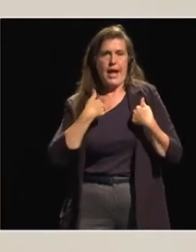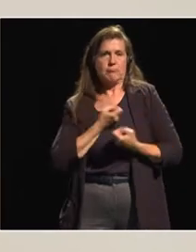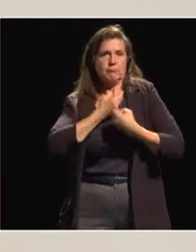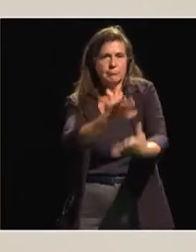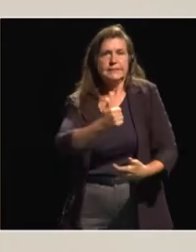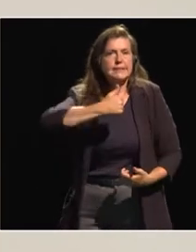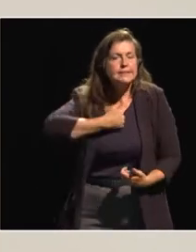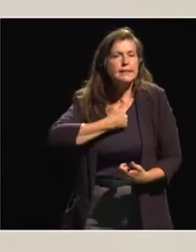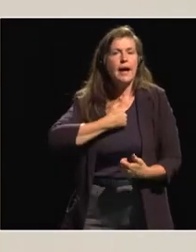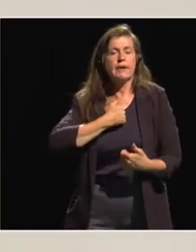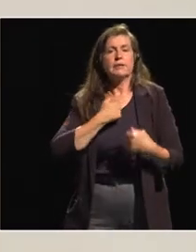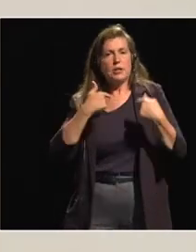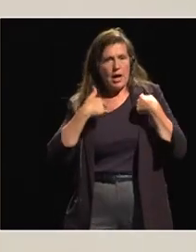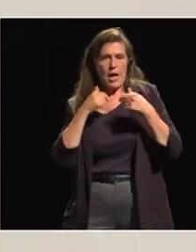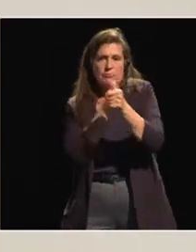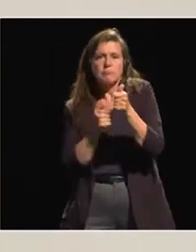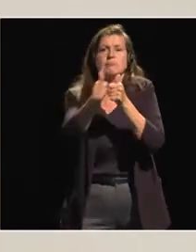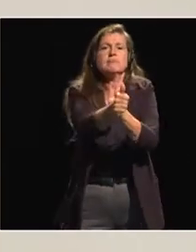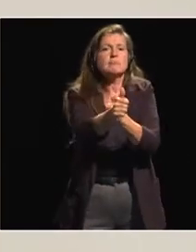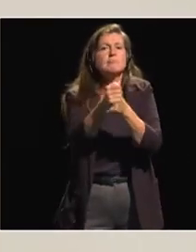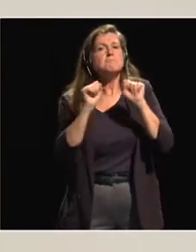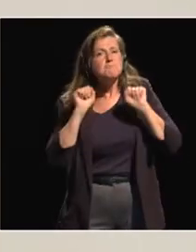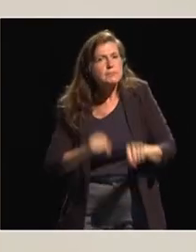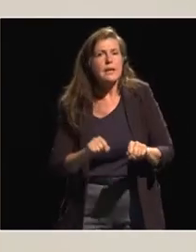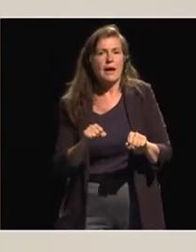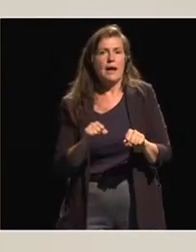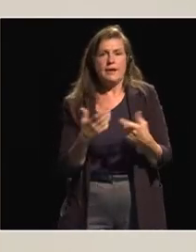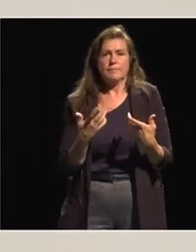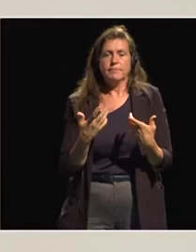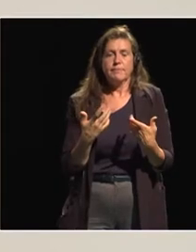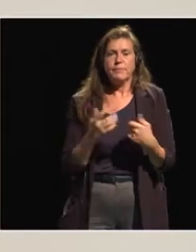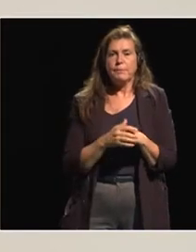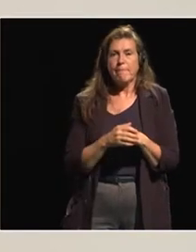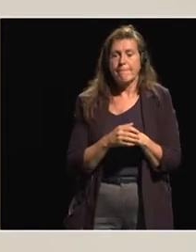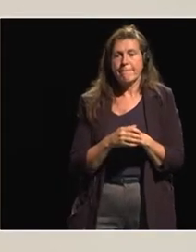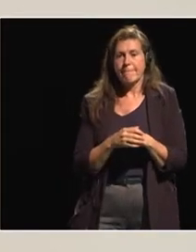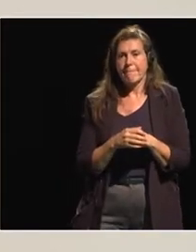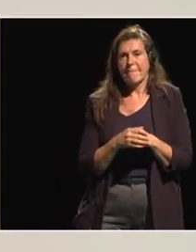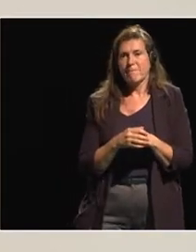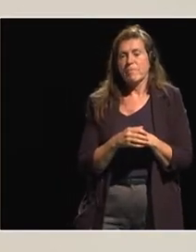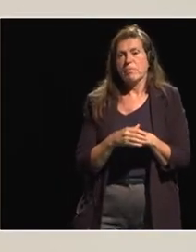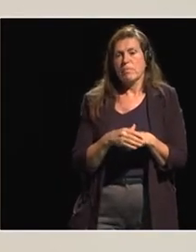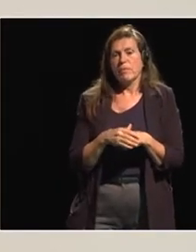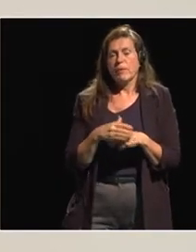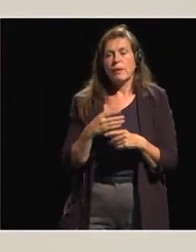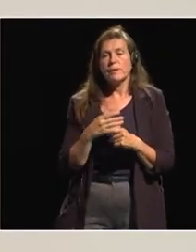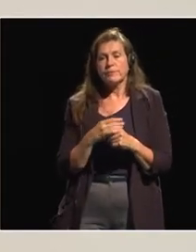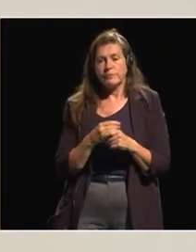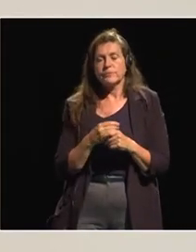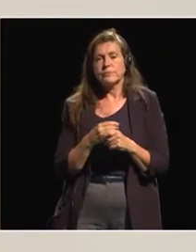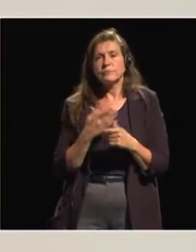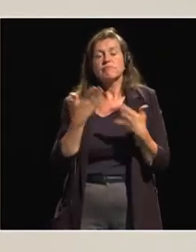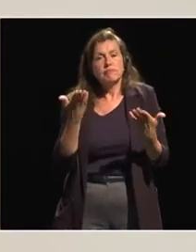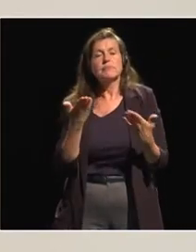cocoon, and be in a position where they can make their voice heard and be